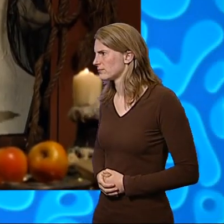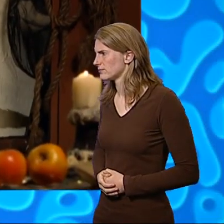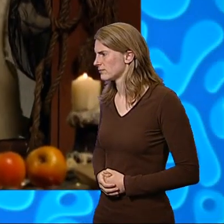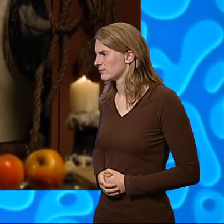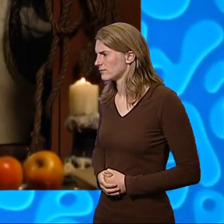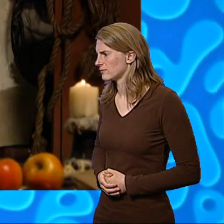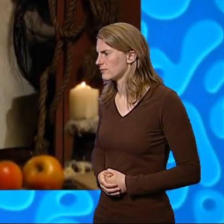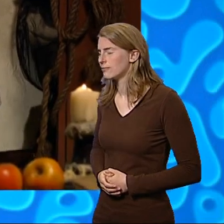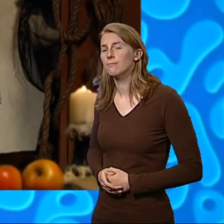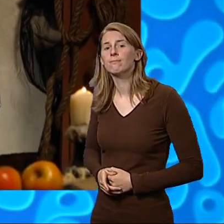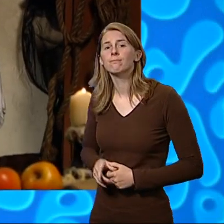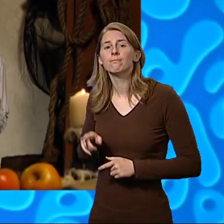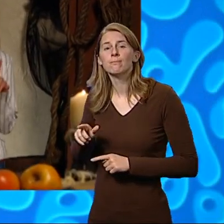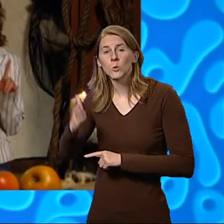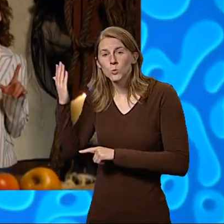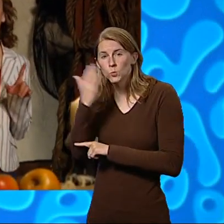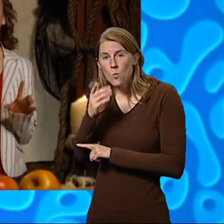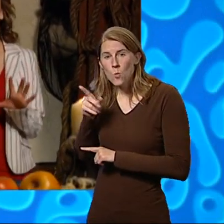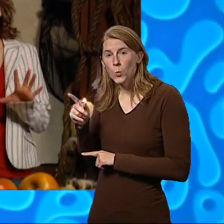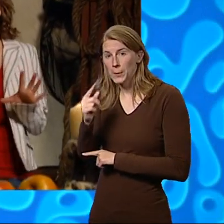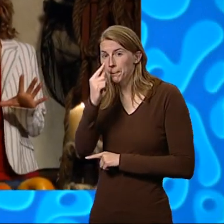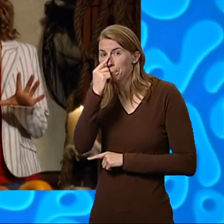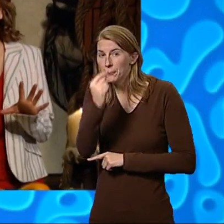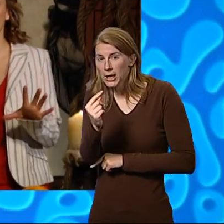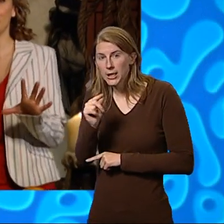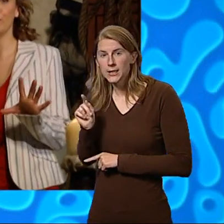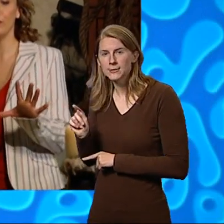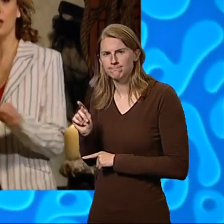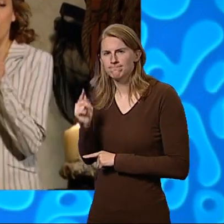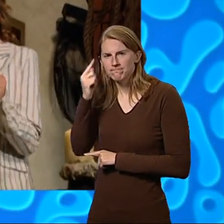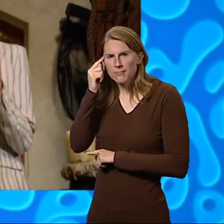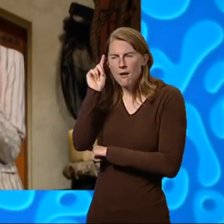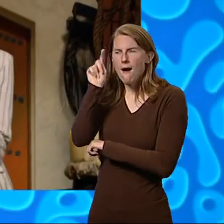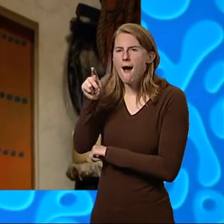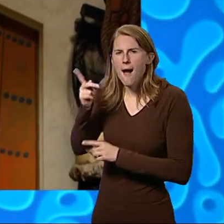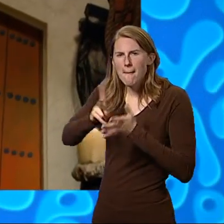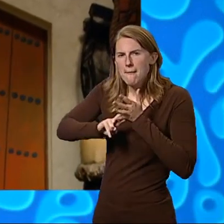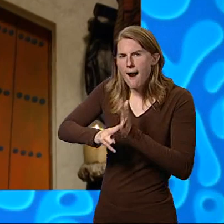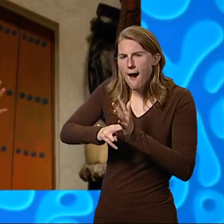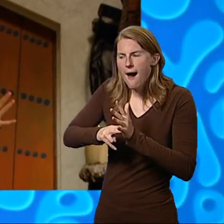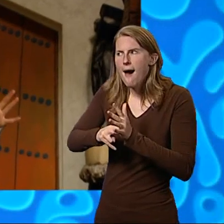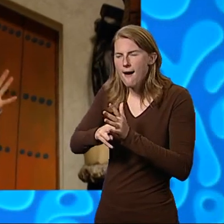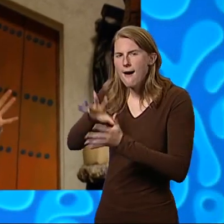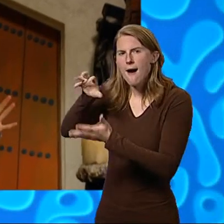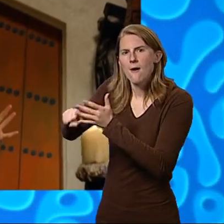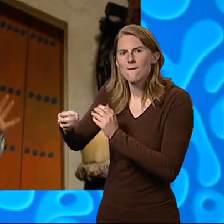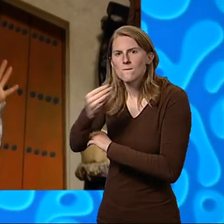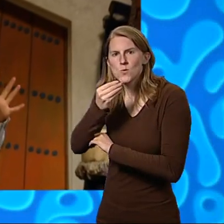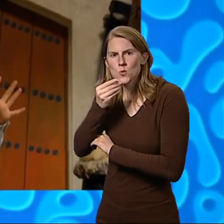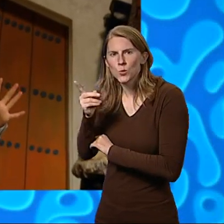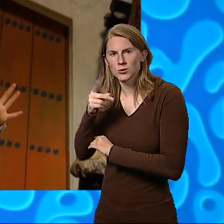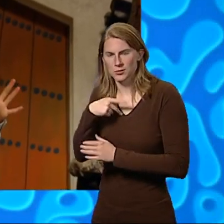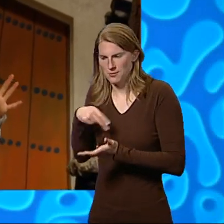Back at pirate school, Smudge had come up with a plan to get the food too. We stand by the door and shout, fire,